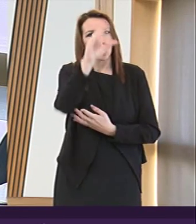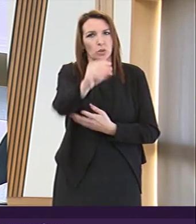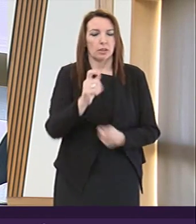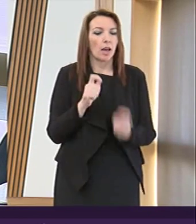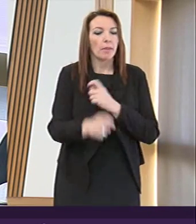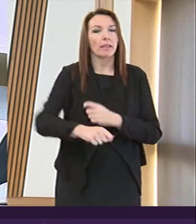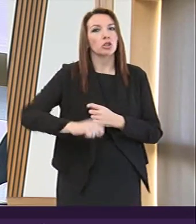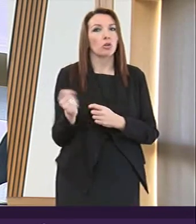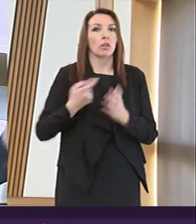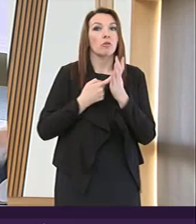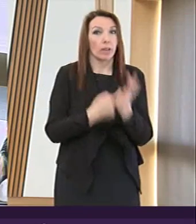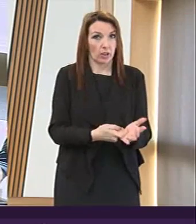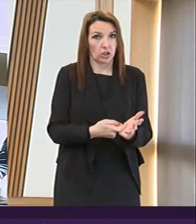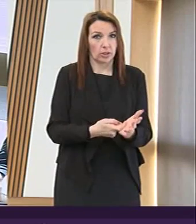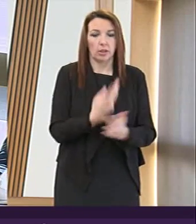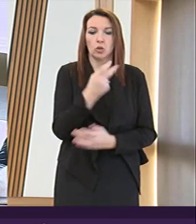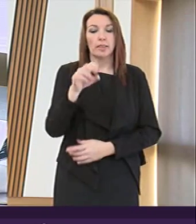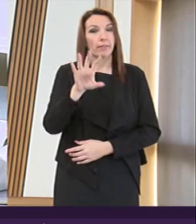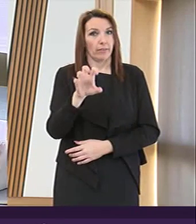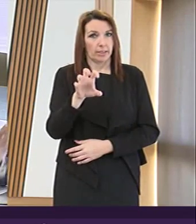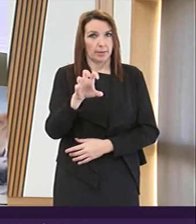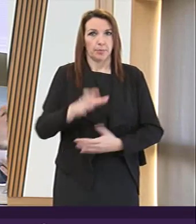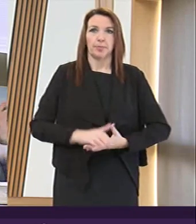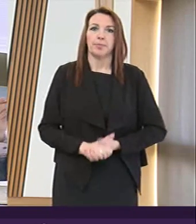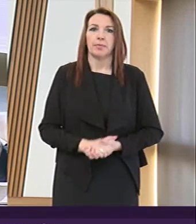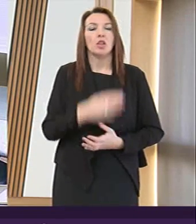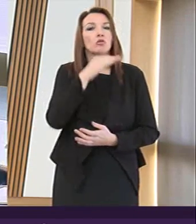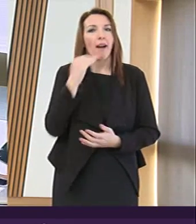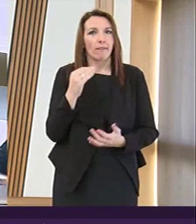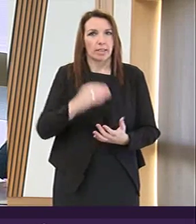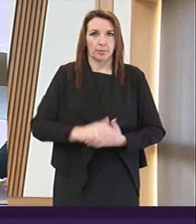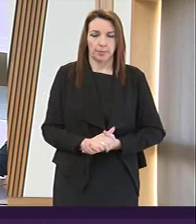Scotland Regulations 2015 draft.